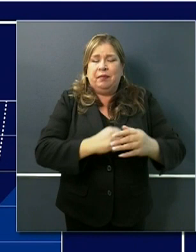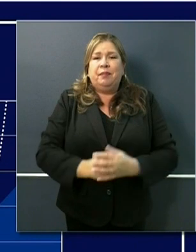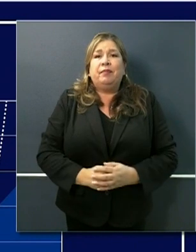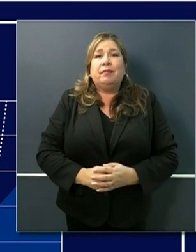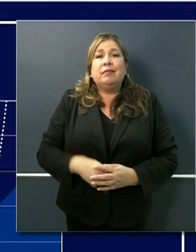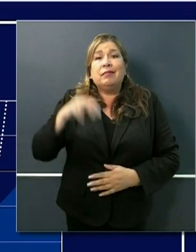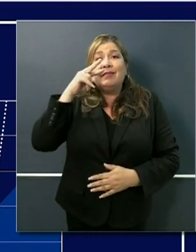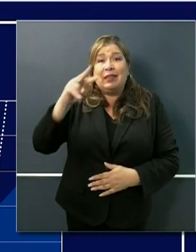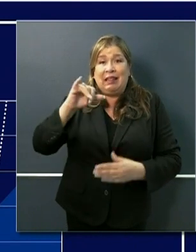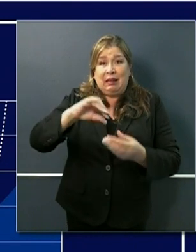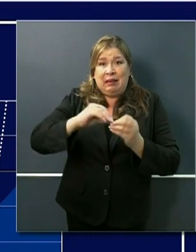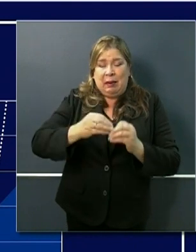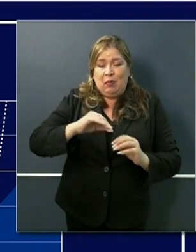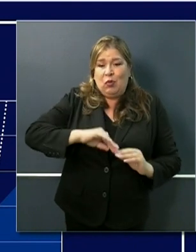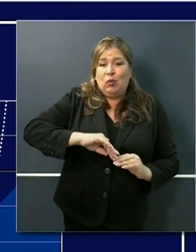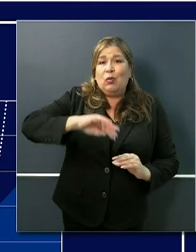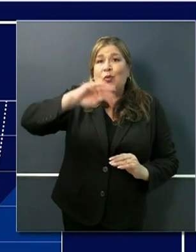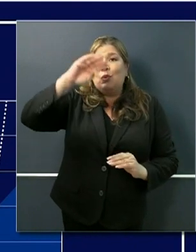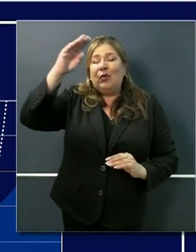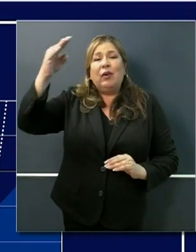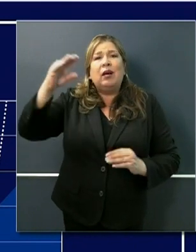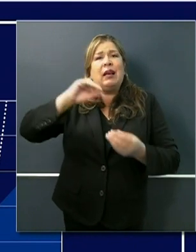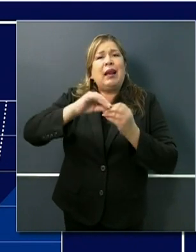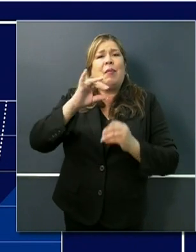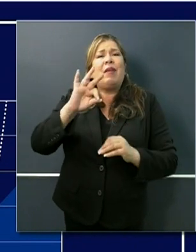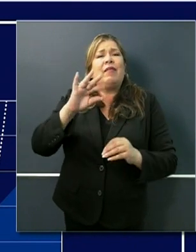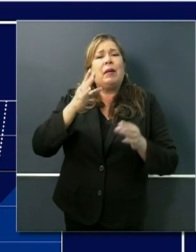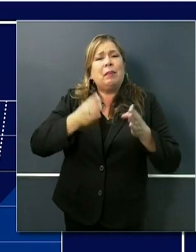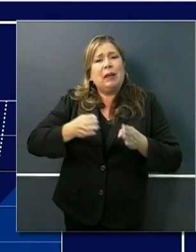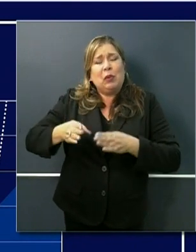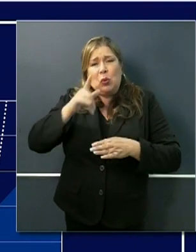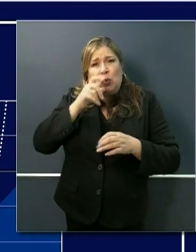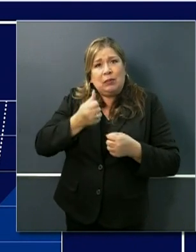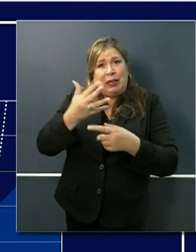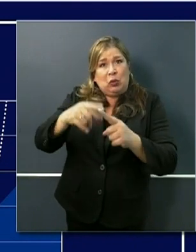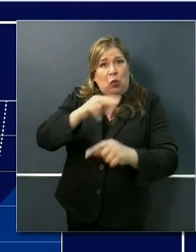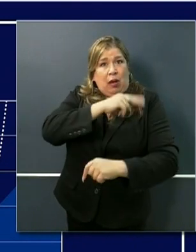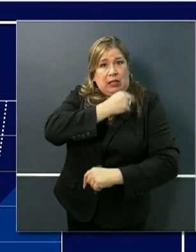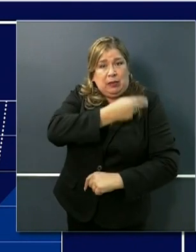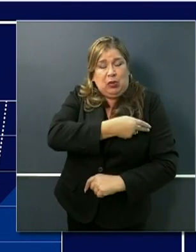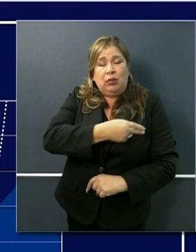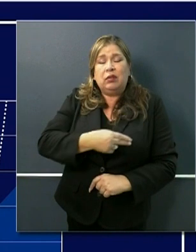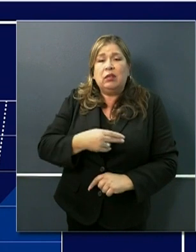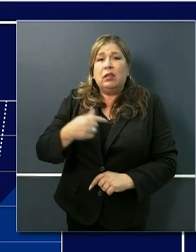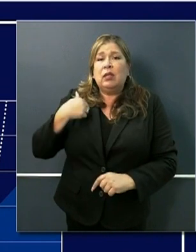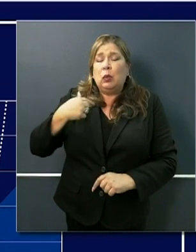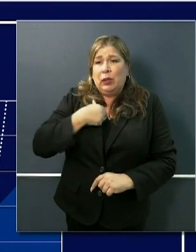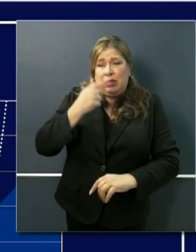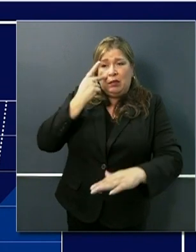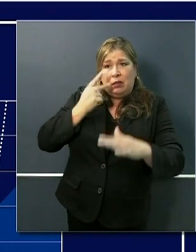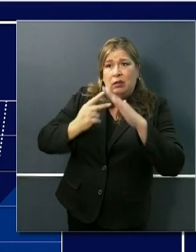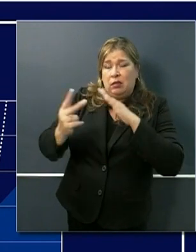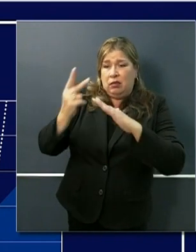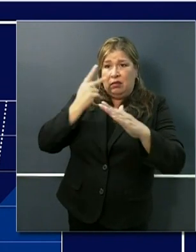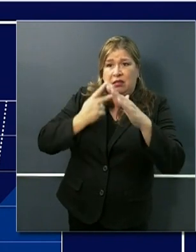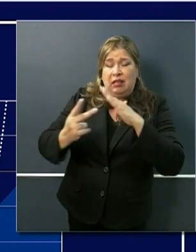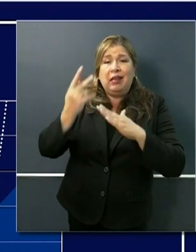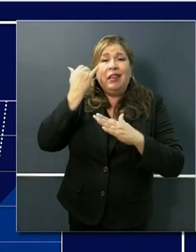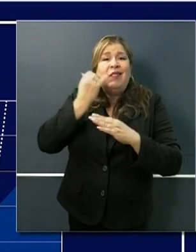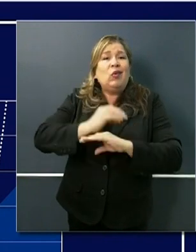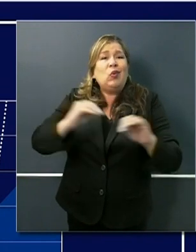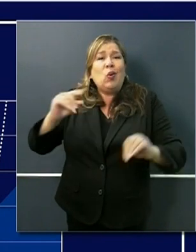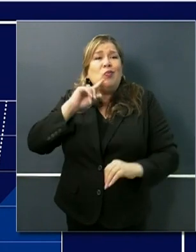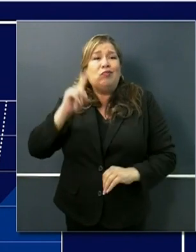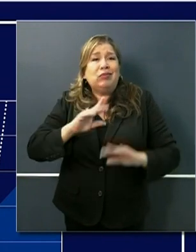this is the number of hospitalizations you'll see that first of all we had anticipated through forecasting that with no modifications